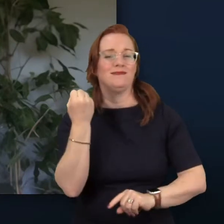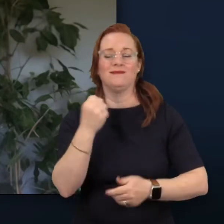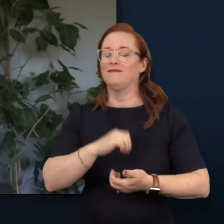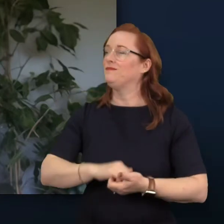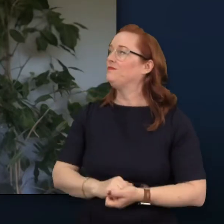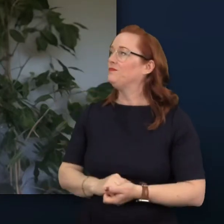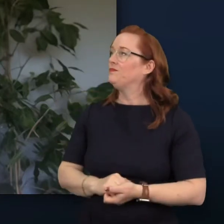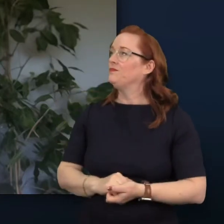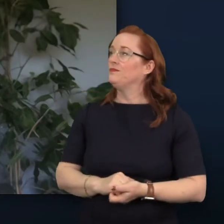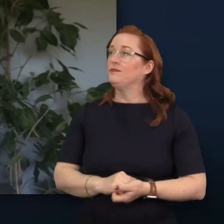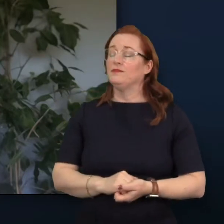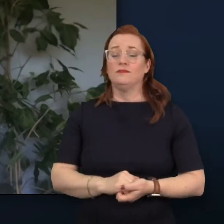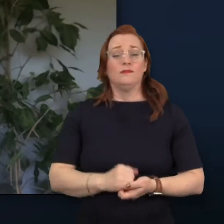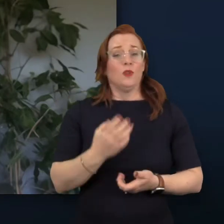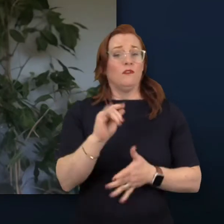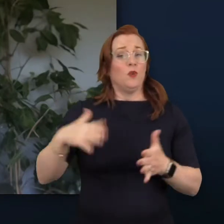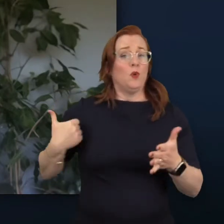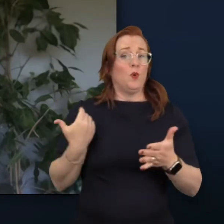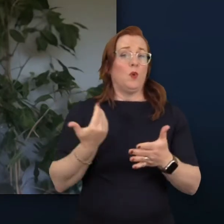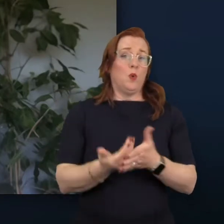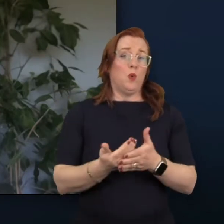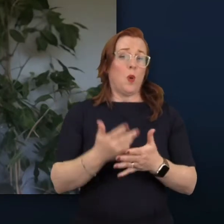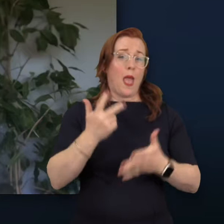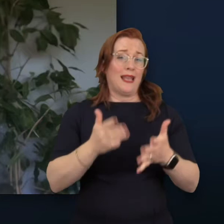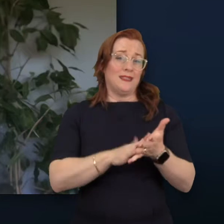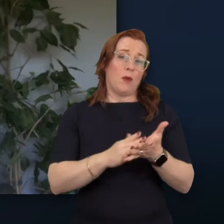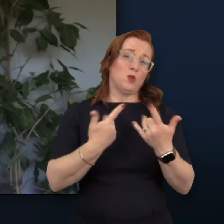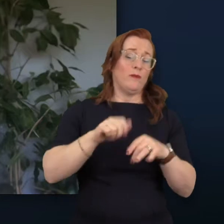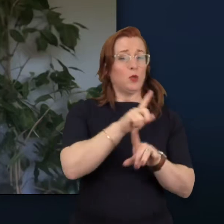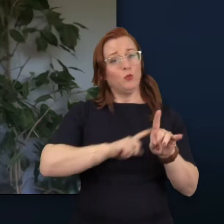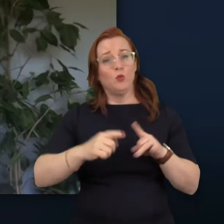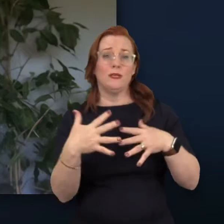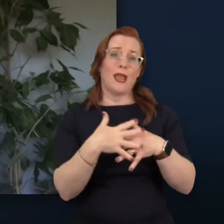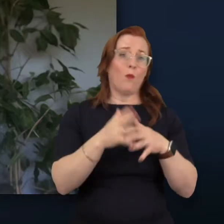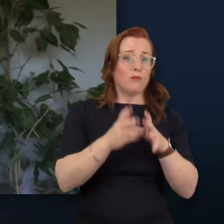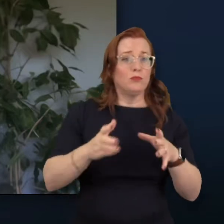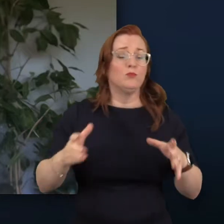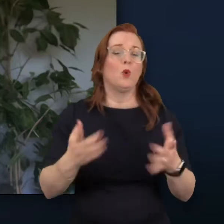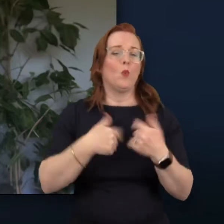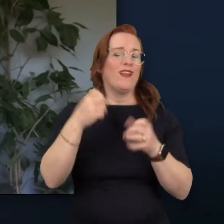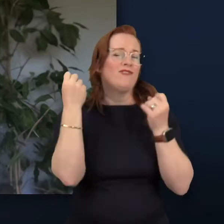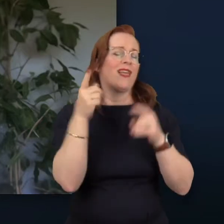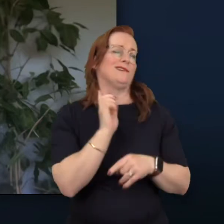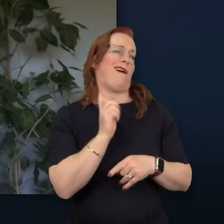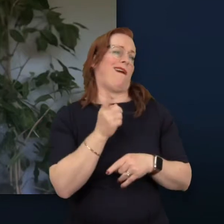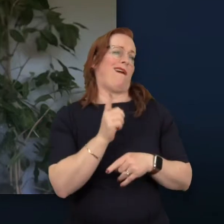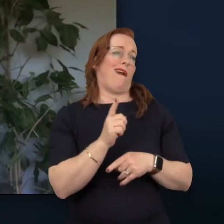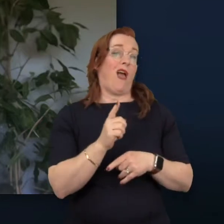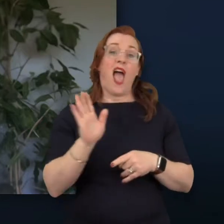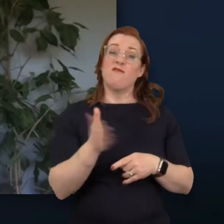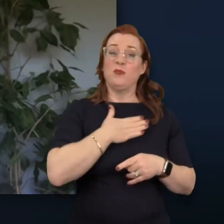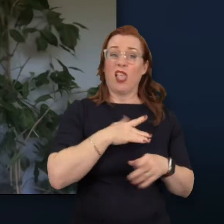In the last 18 months in building our community and network, we have come to realise one size doesn't fit all.